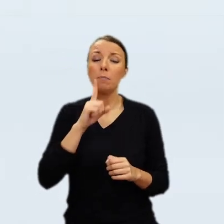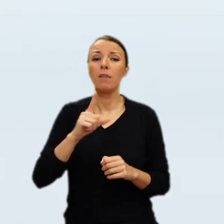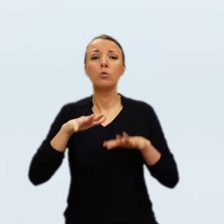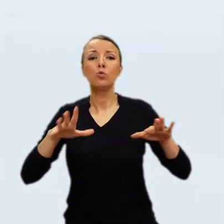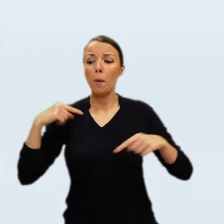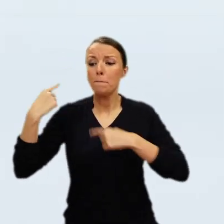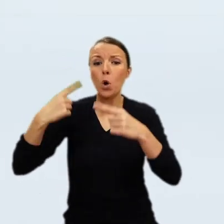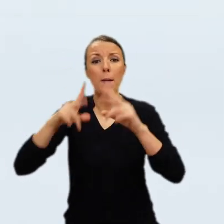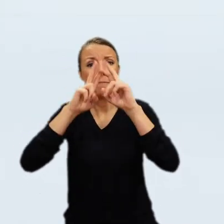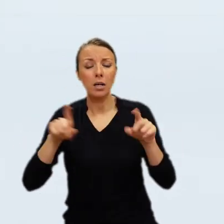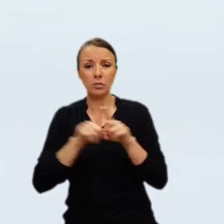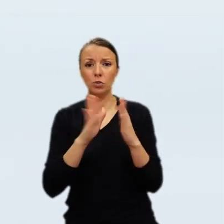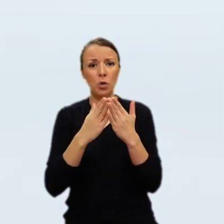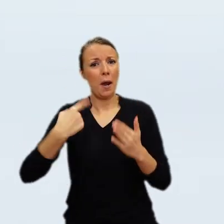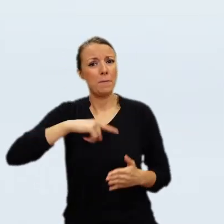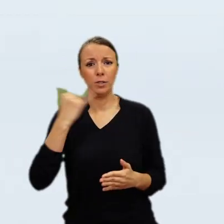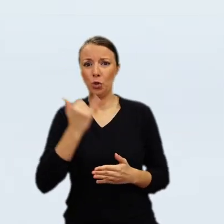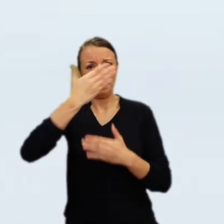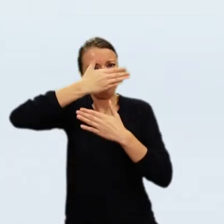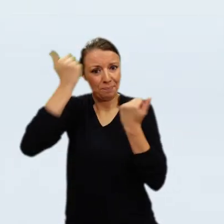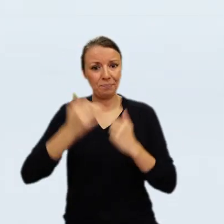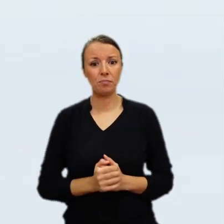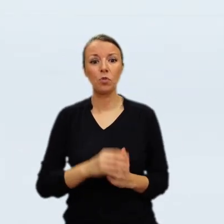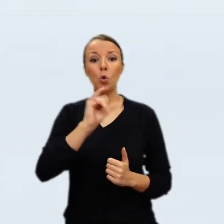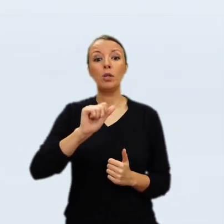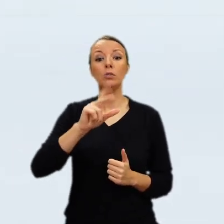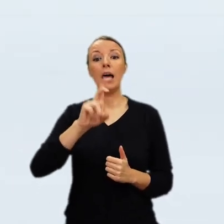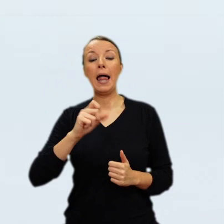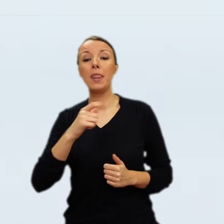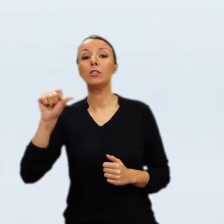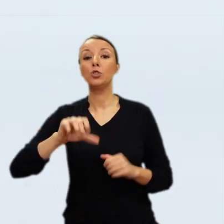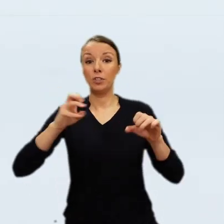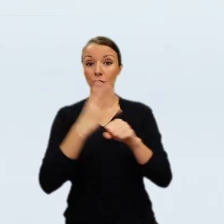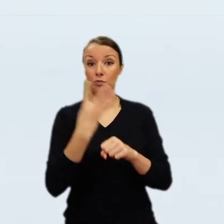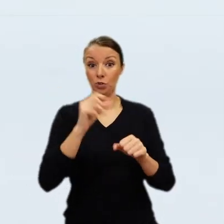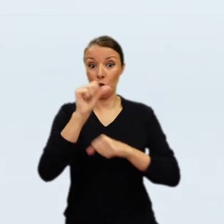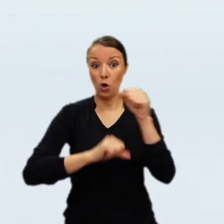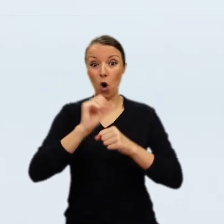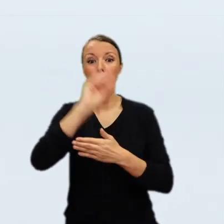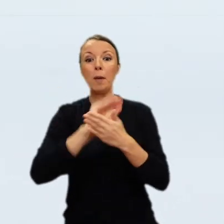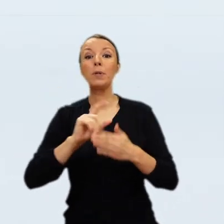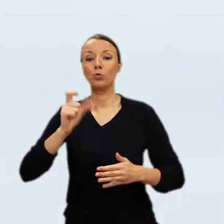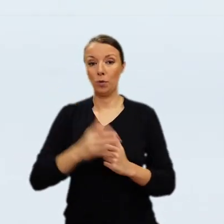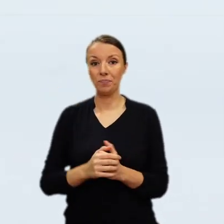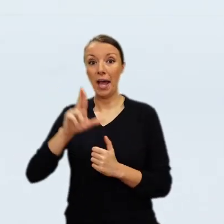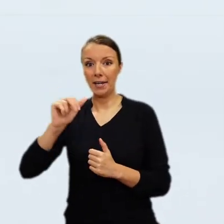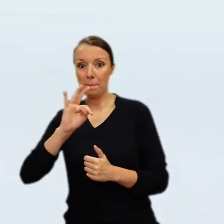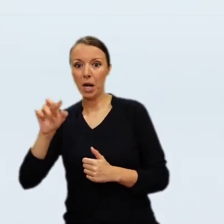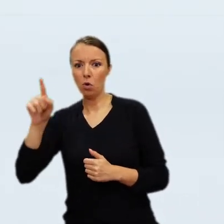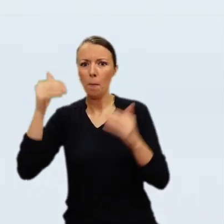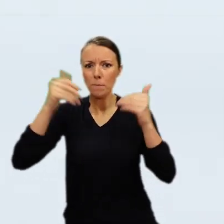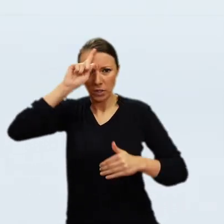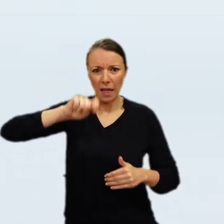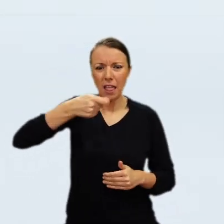publications. Julius Held wrote about it in 1944. Rembrandt may have called him by a definite name.